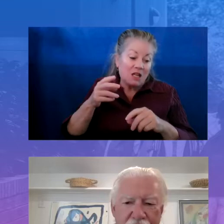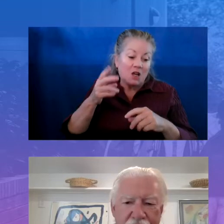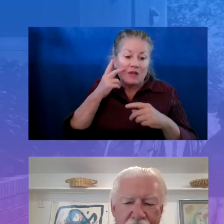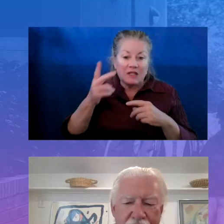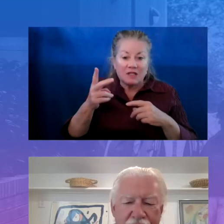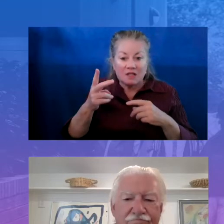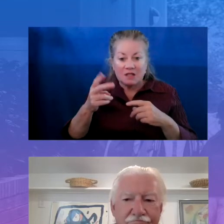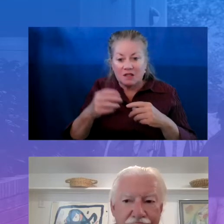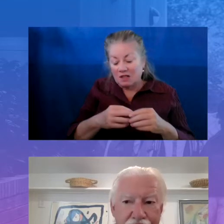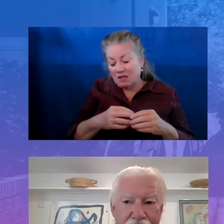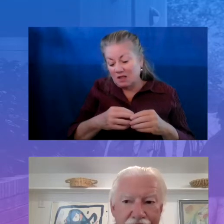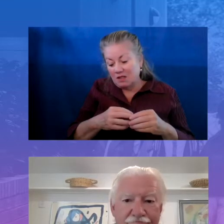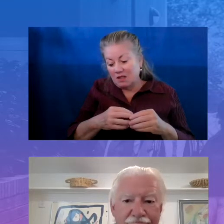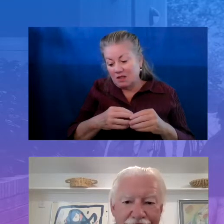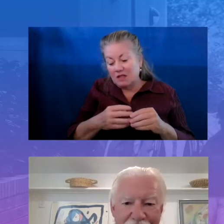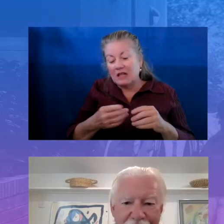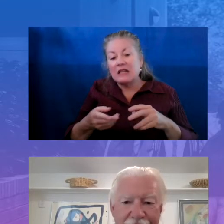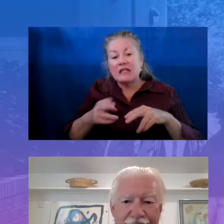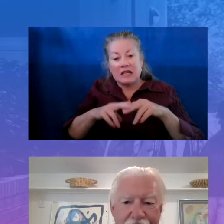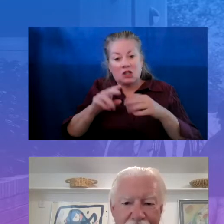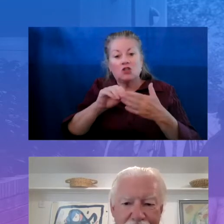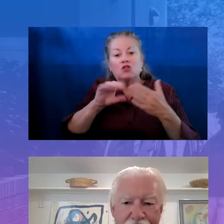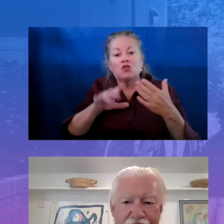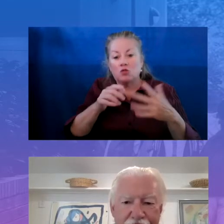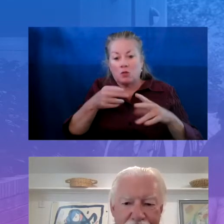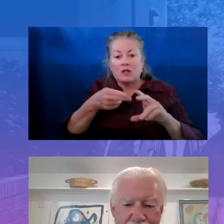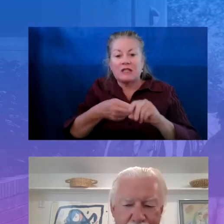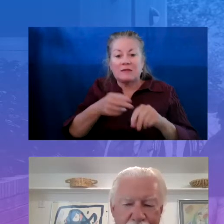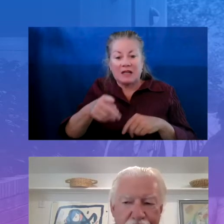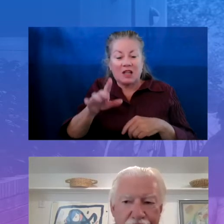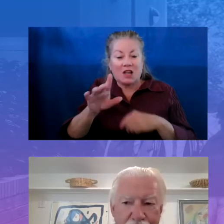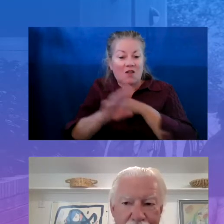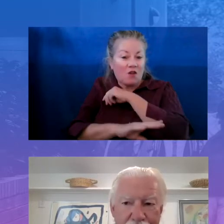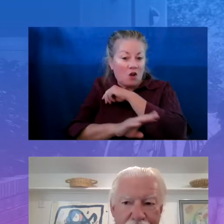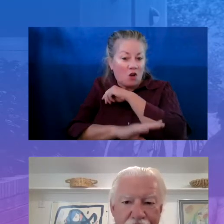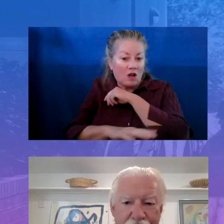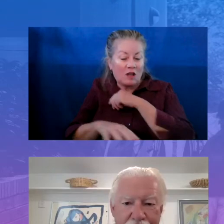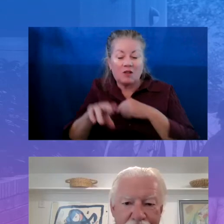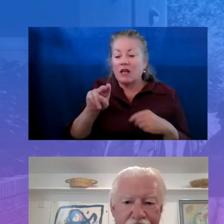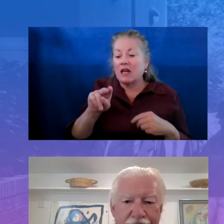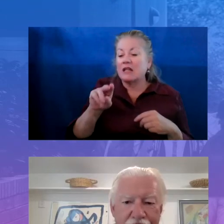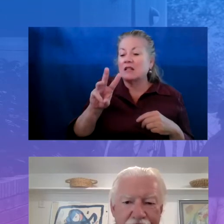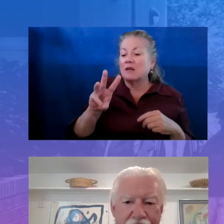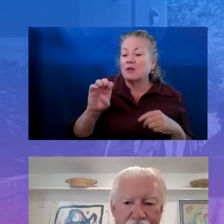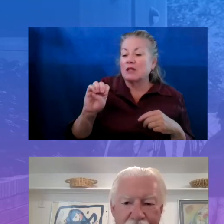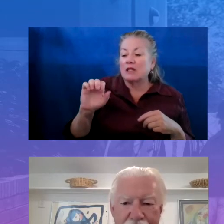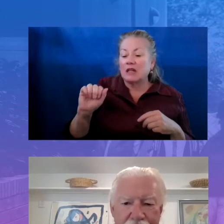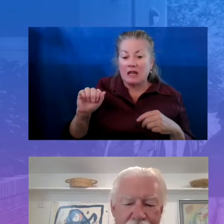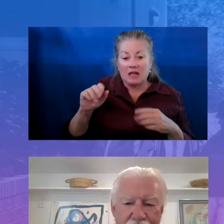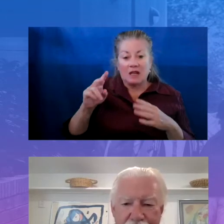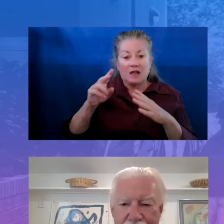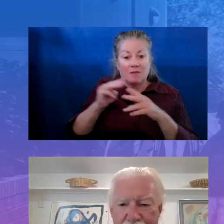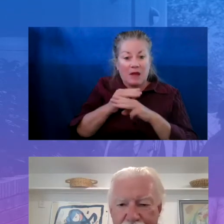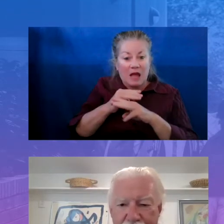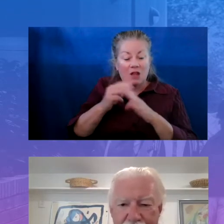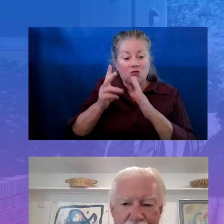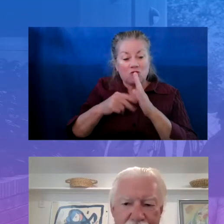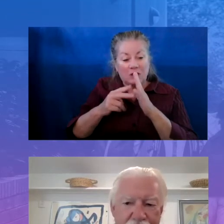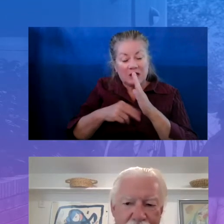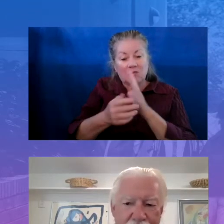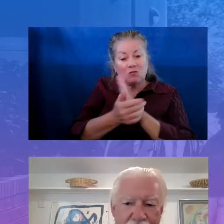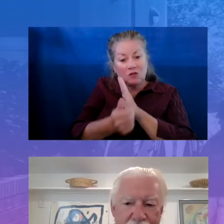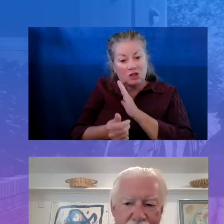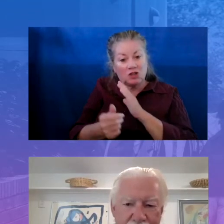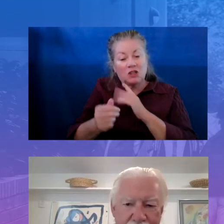participated in the fall in their NWEA map reading proficiency rates. So we saw a three percentage point